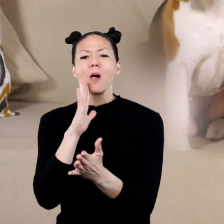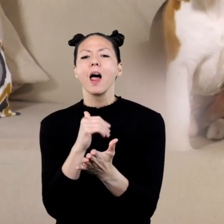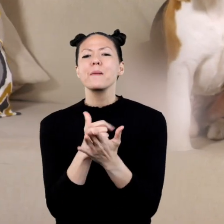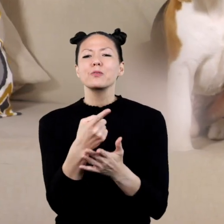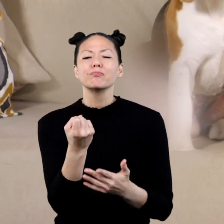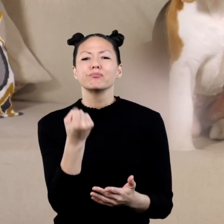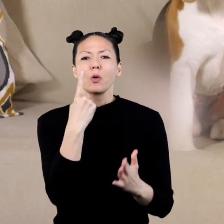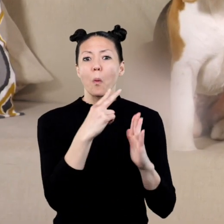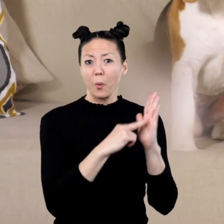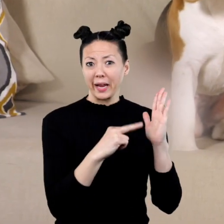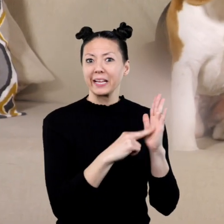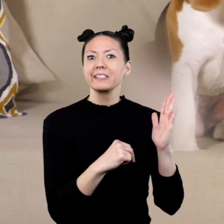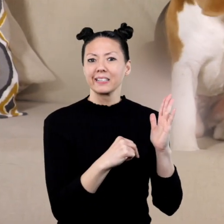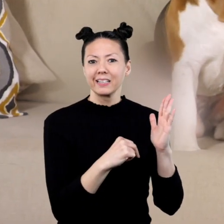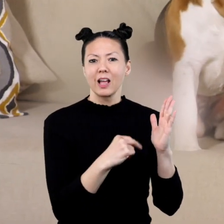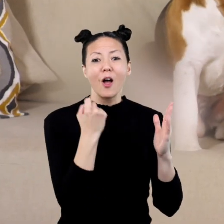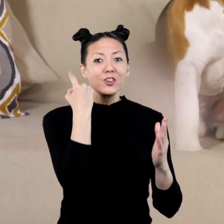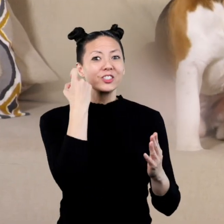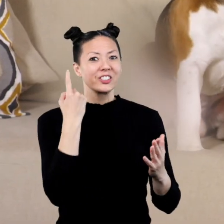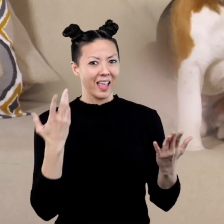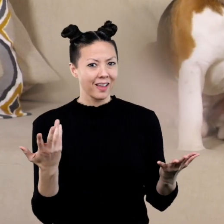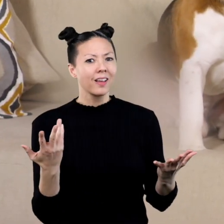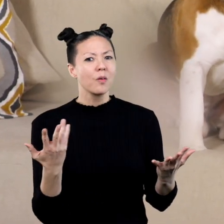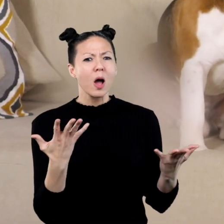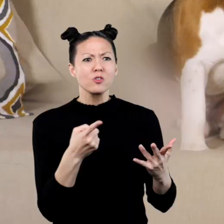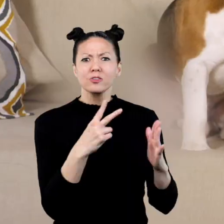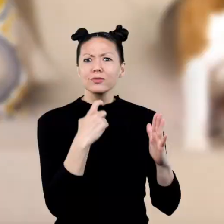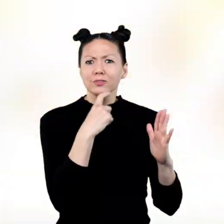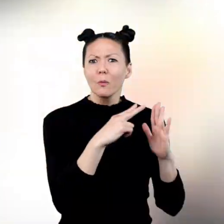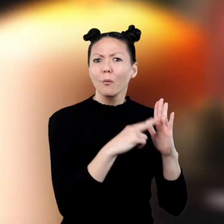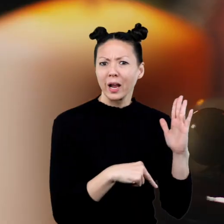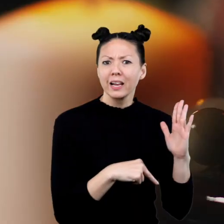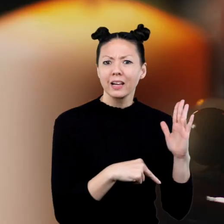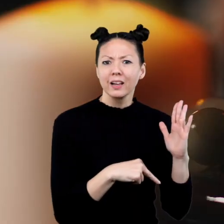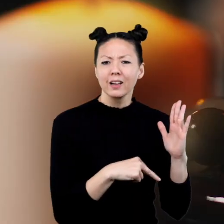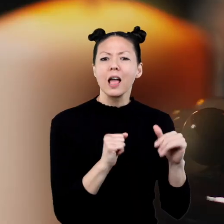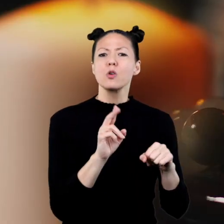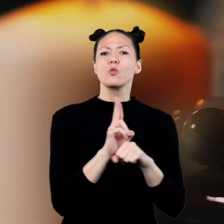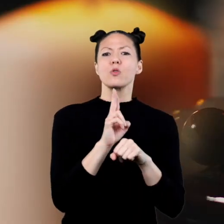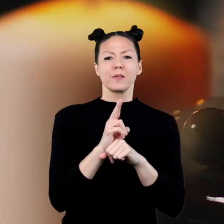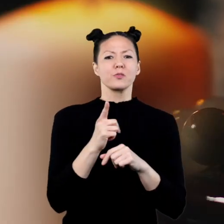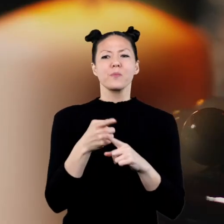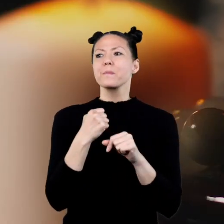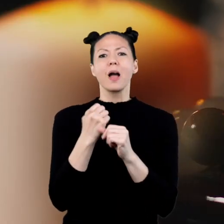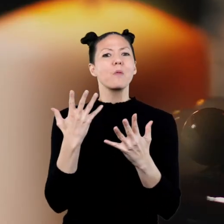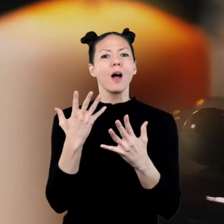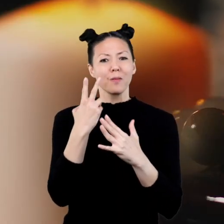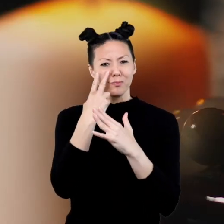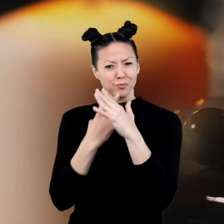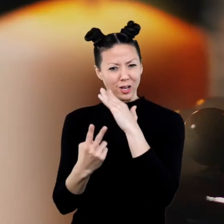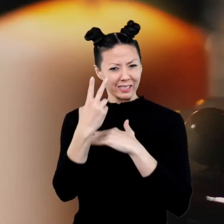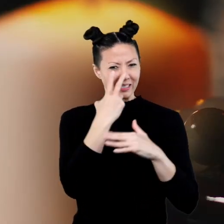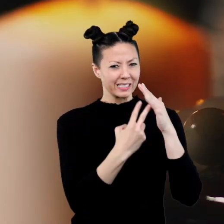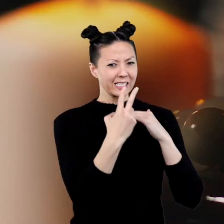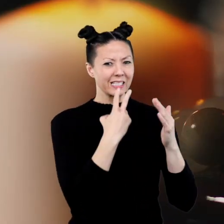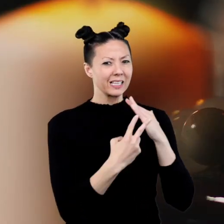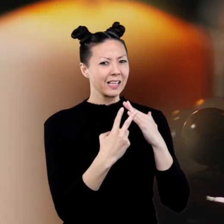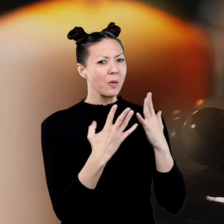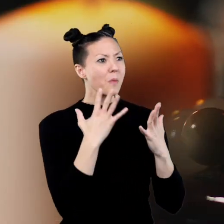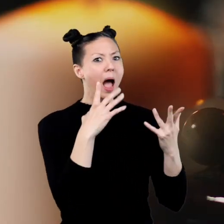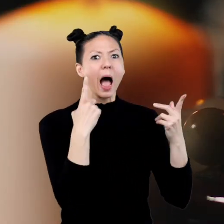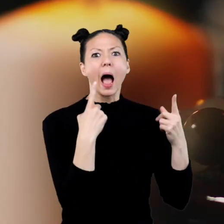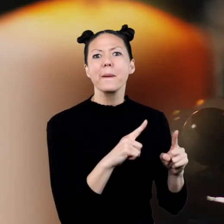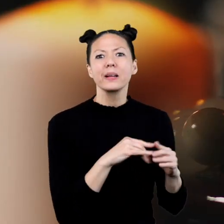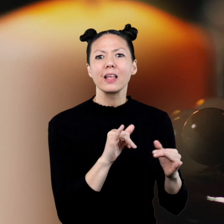help you with reading comprehension or understanding what you have just read. We can use it to make predictions about what will happen